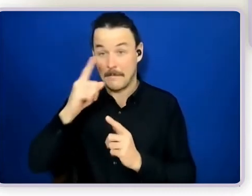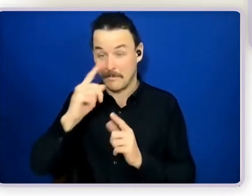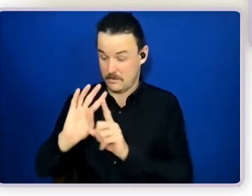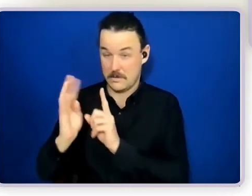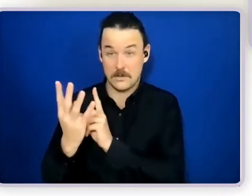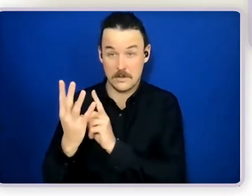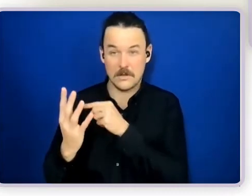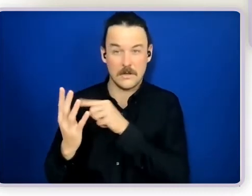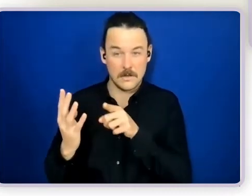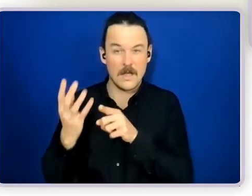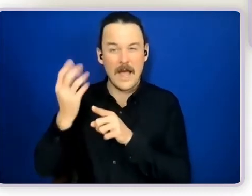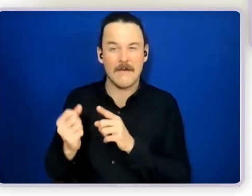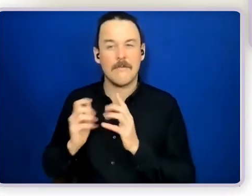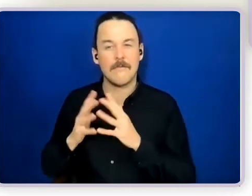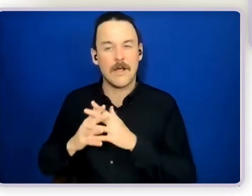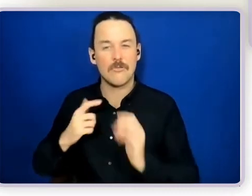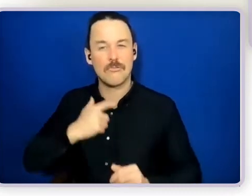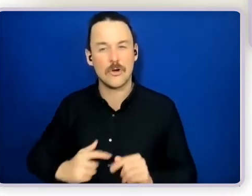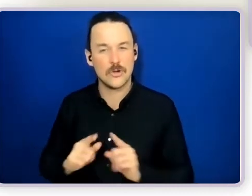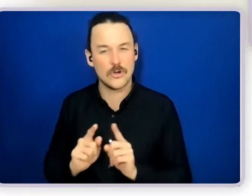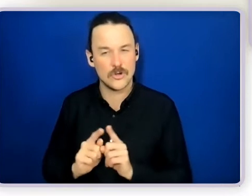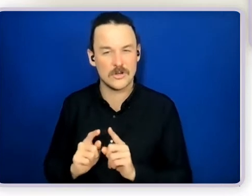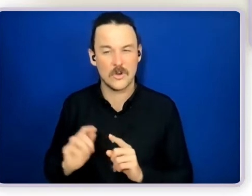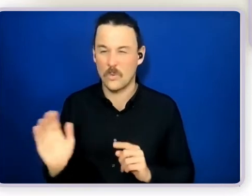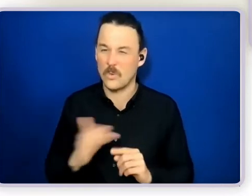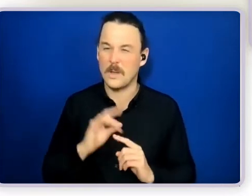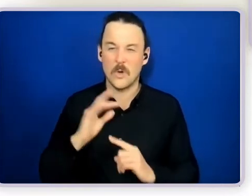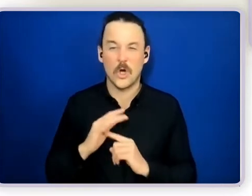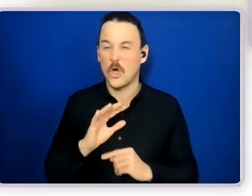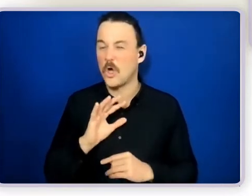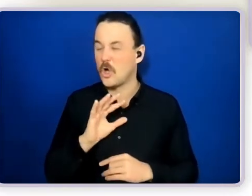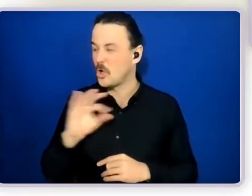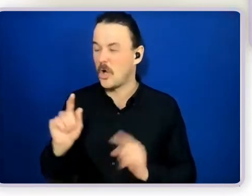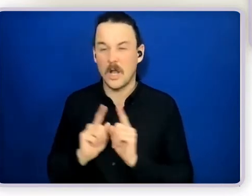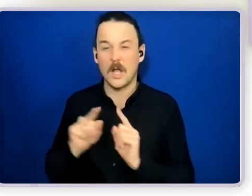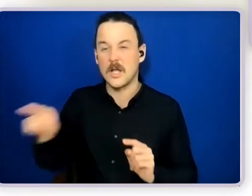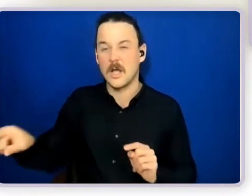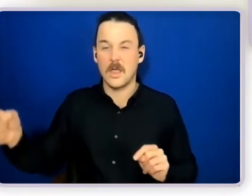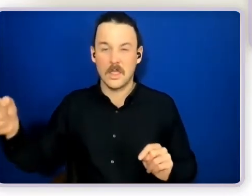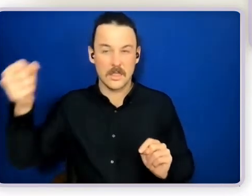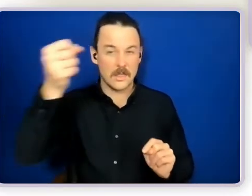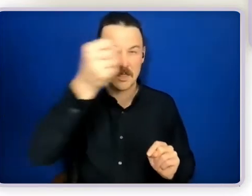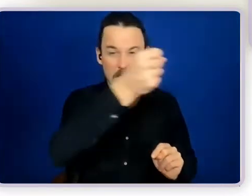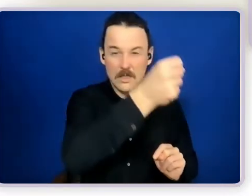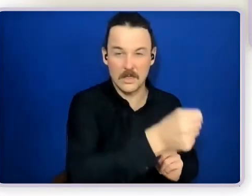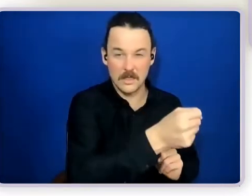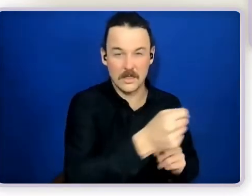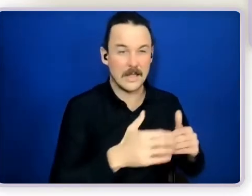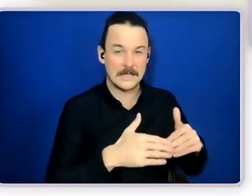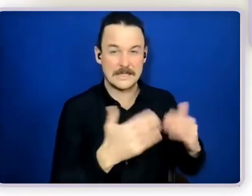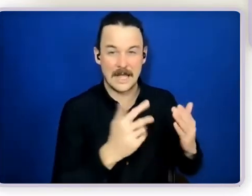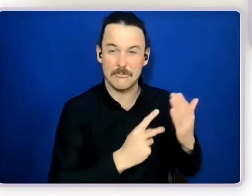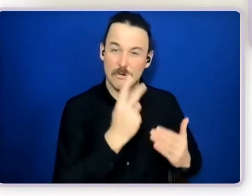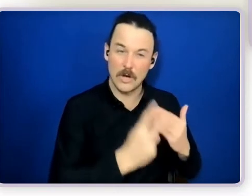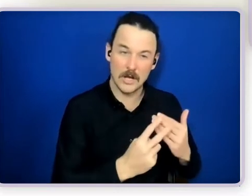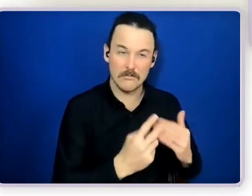segregated in a day program, somewhere stuck doing an art and craft activity, whilst she would enjoy